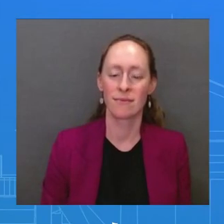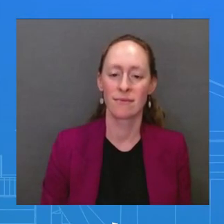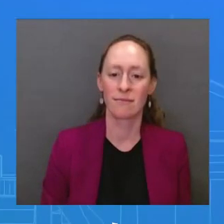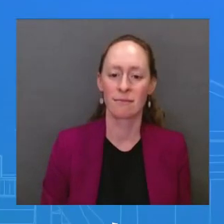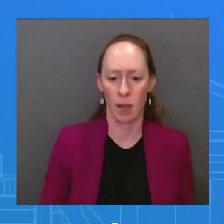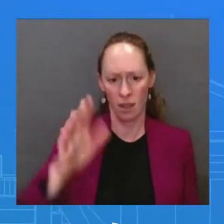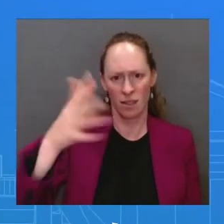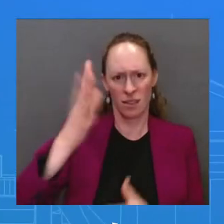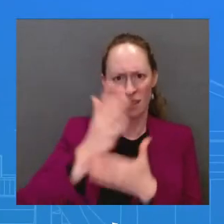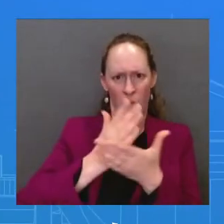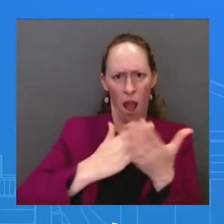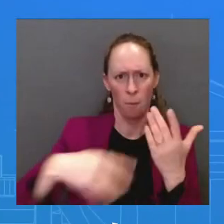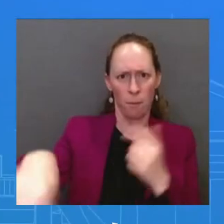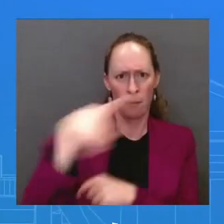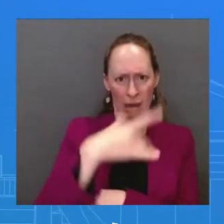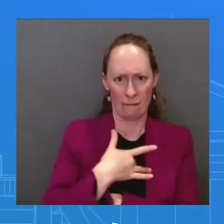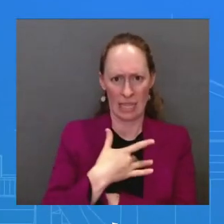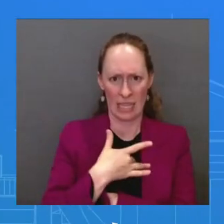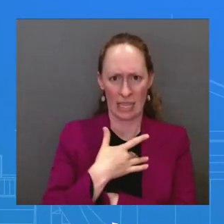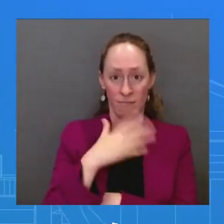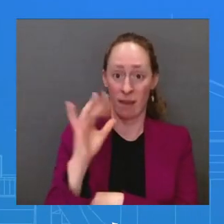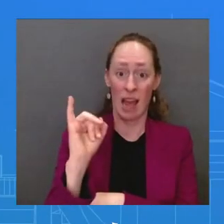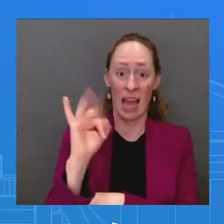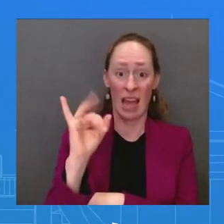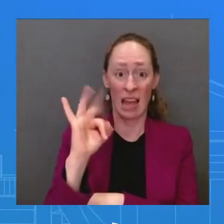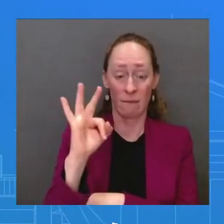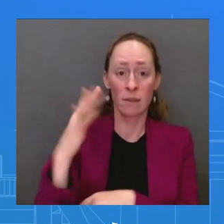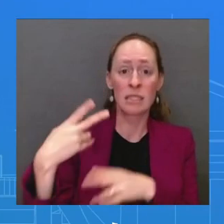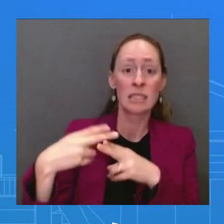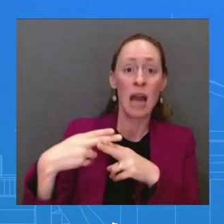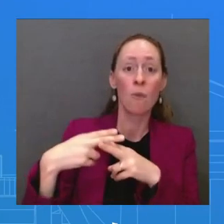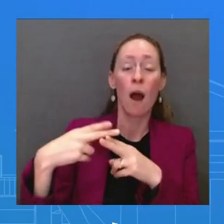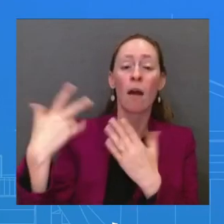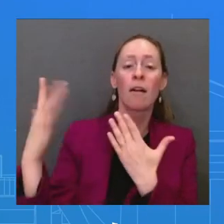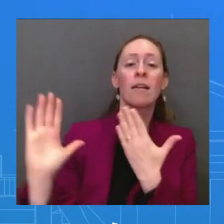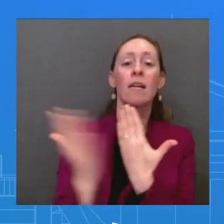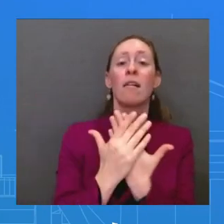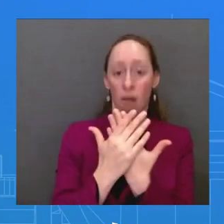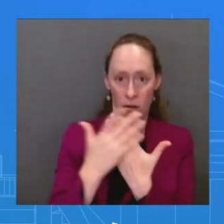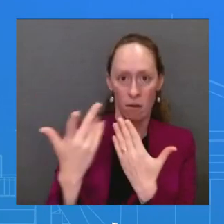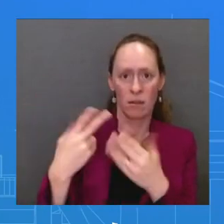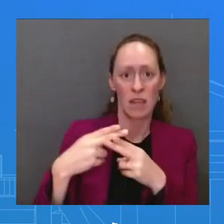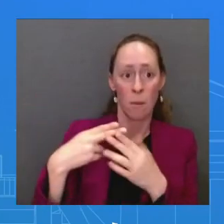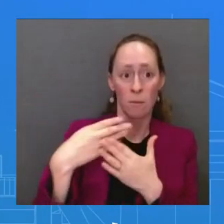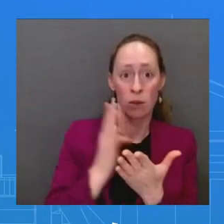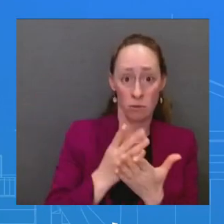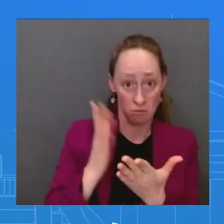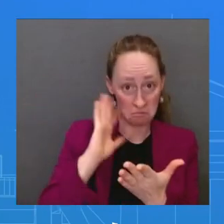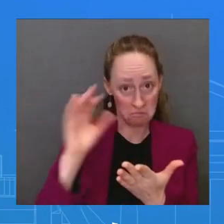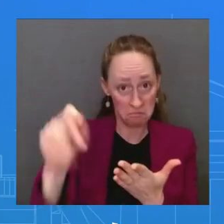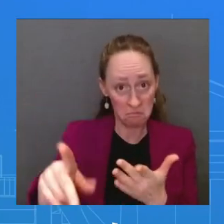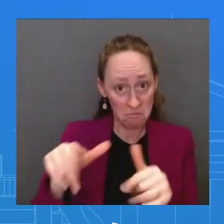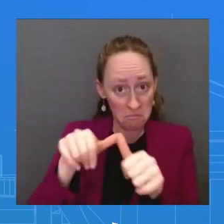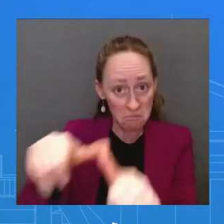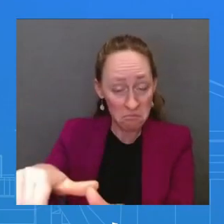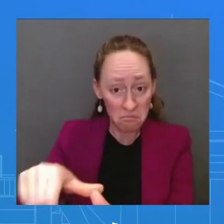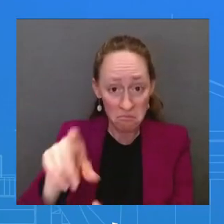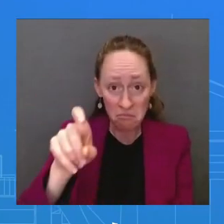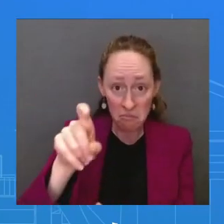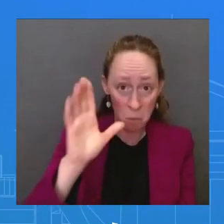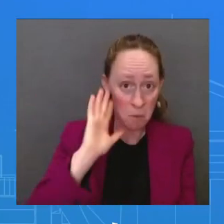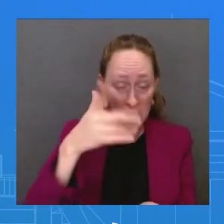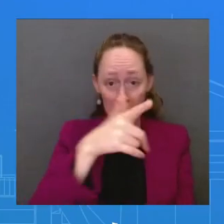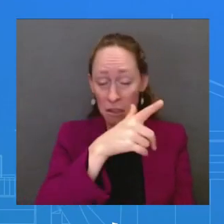believe that it is going to be up to them, right, up to Congress what they decide to do, so I'll certainly defer to them. But look,